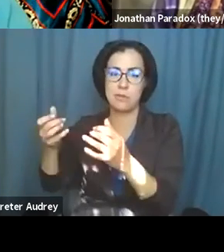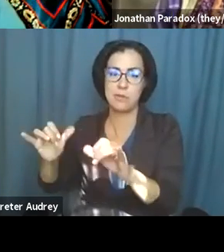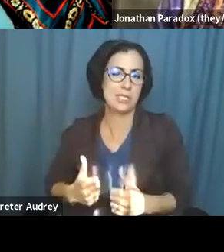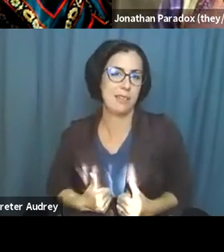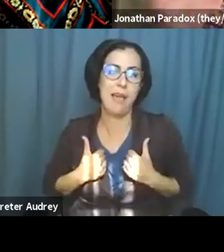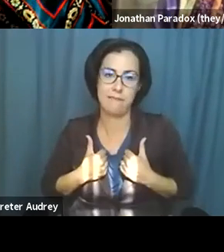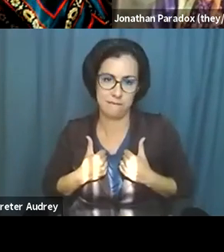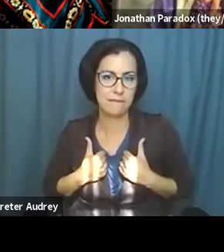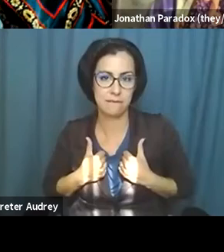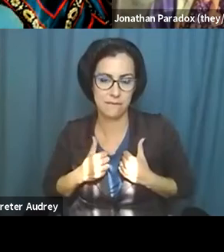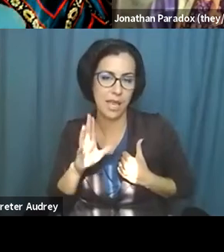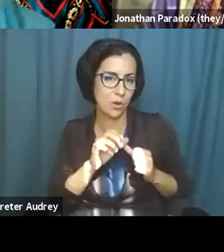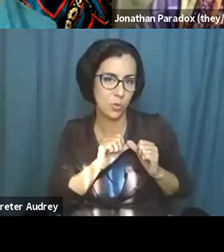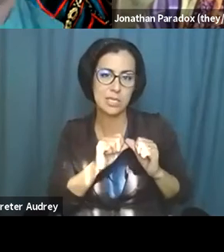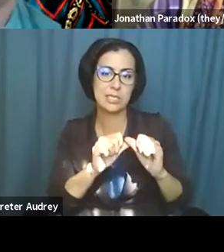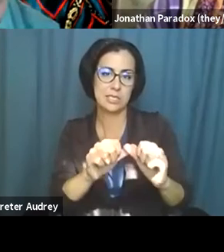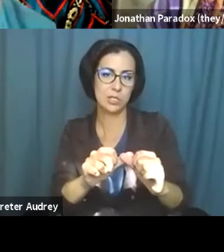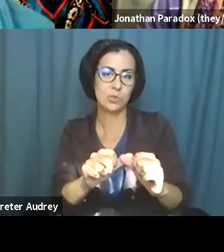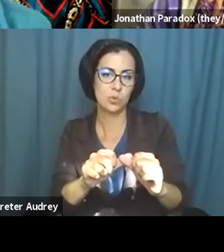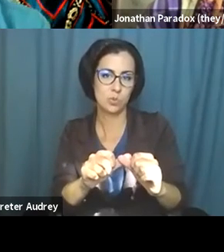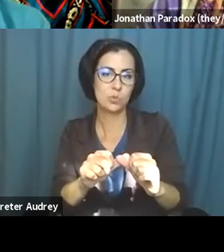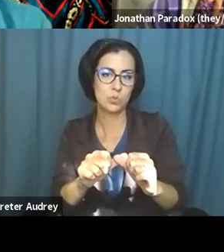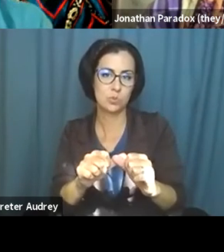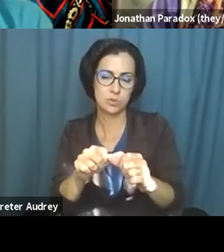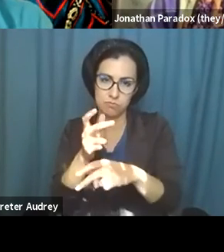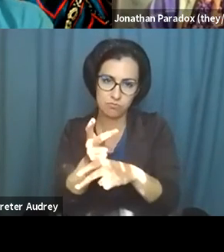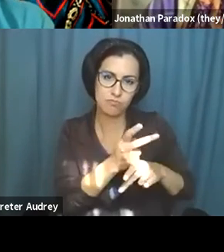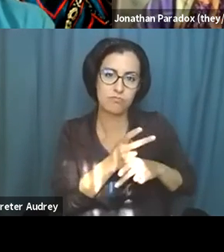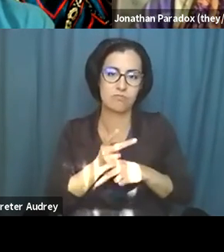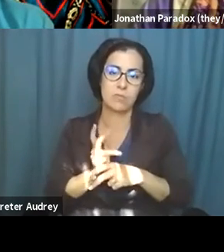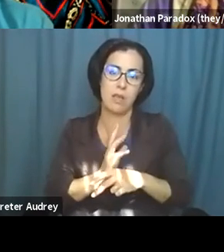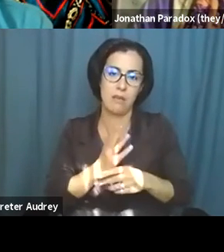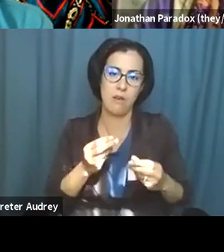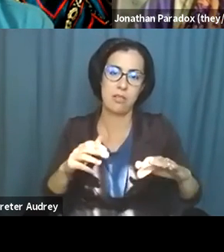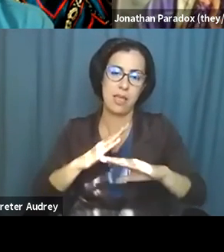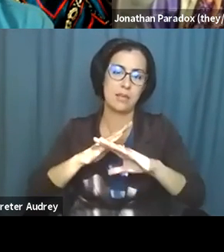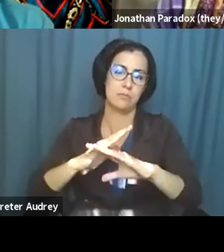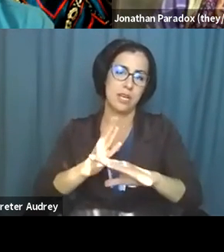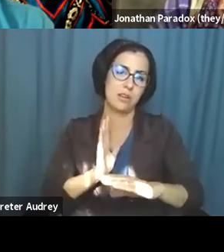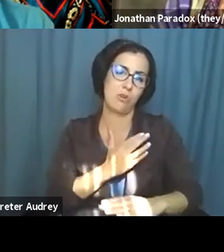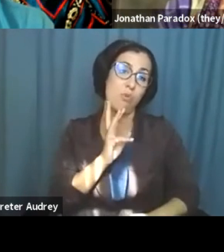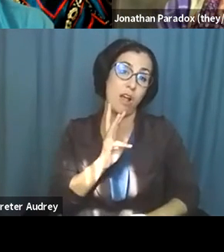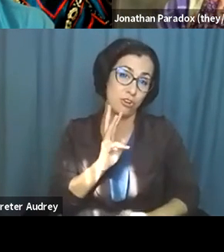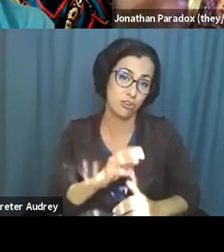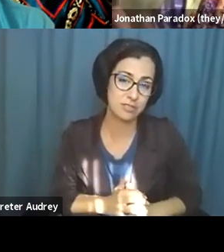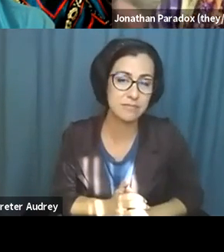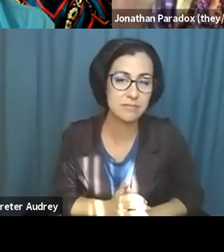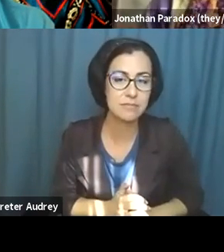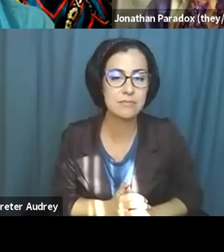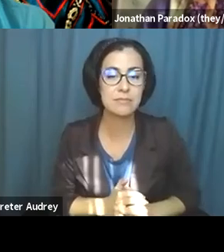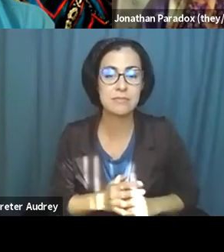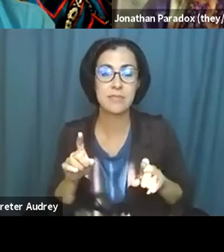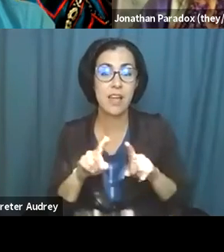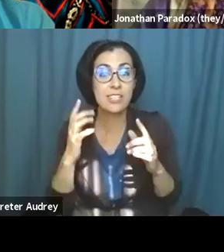um, and that they will continue to, um, tend, uh, this land and protect the water of this land. Um, and then also